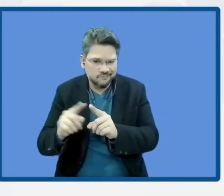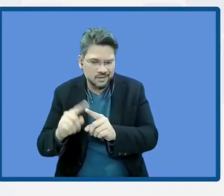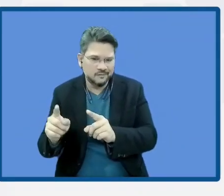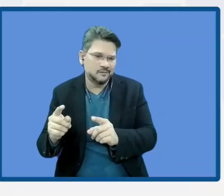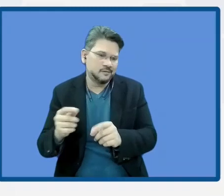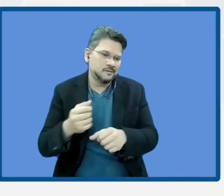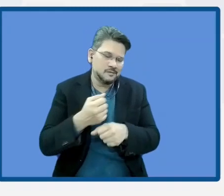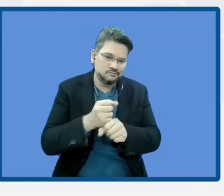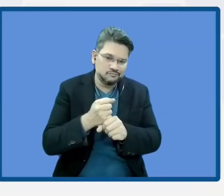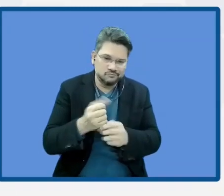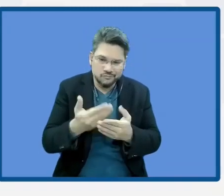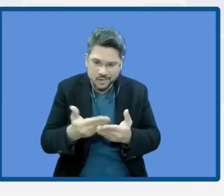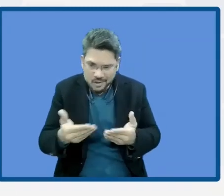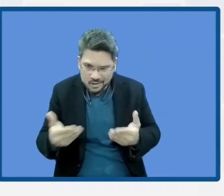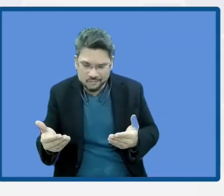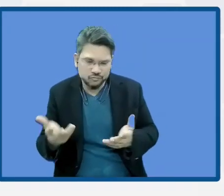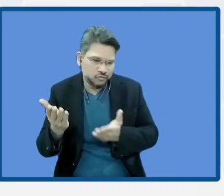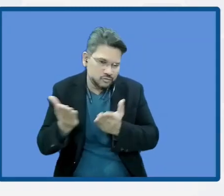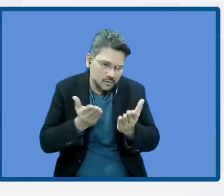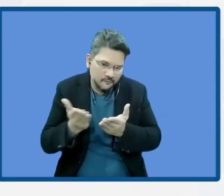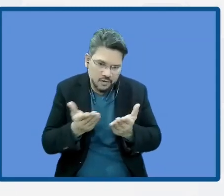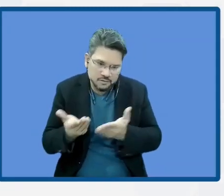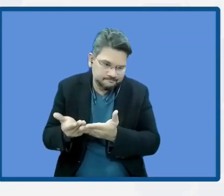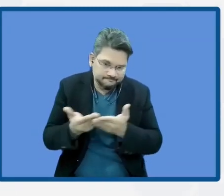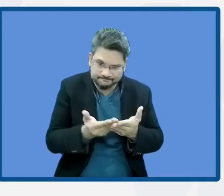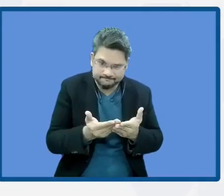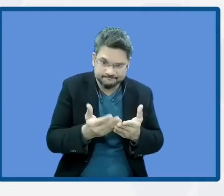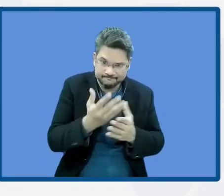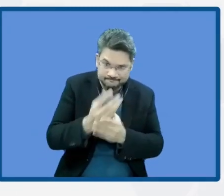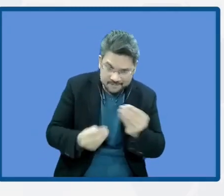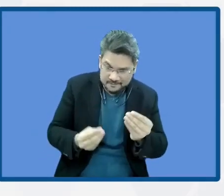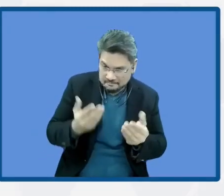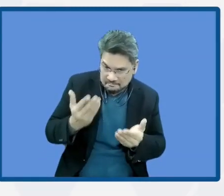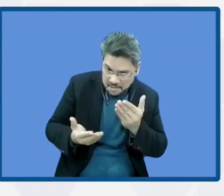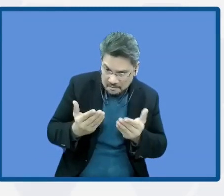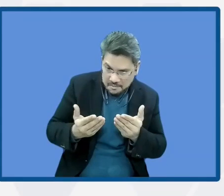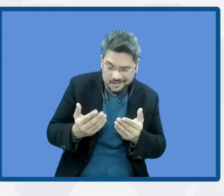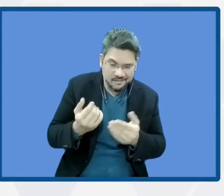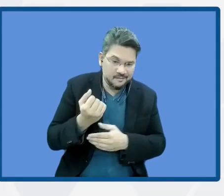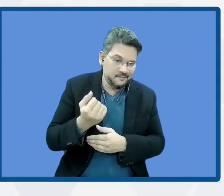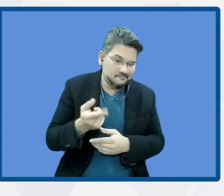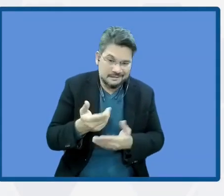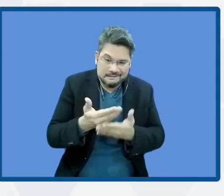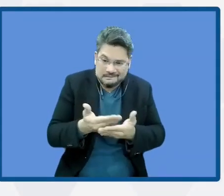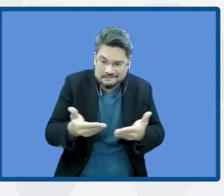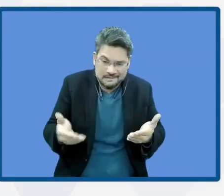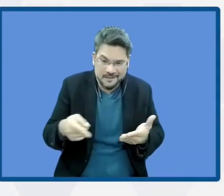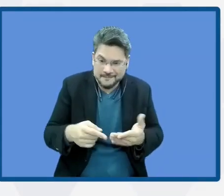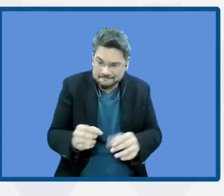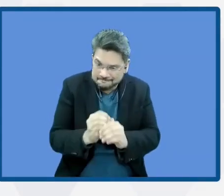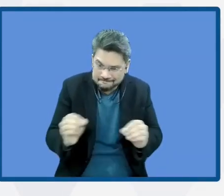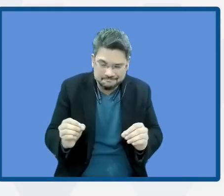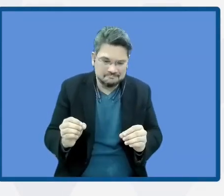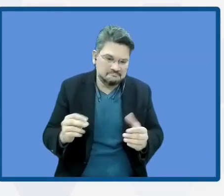And if we don't have those goods, then that is because we don't have the proper conditions to provide